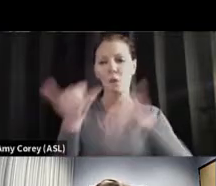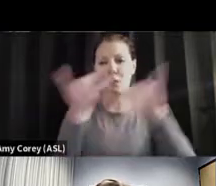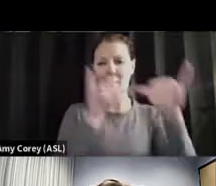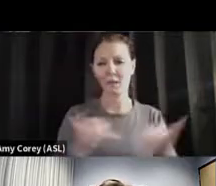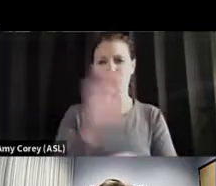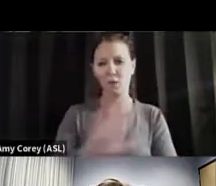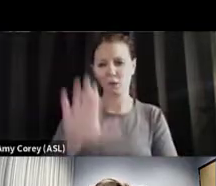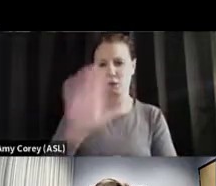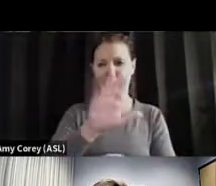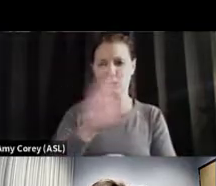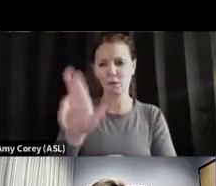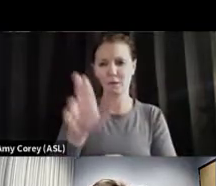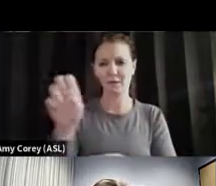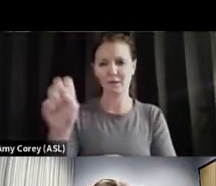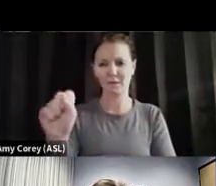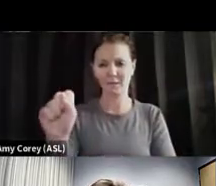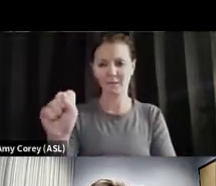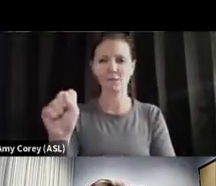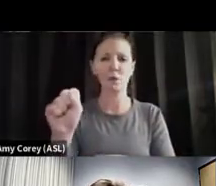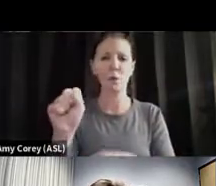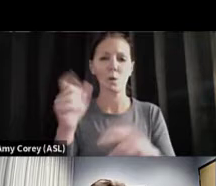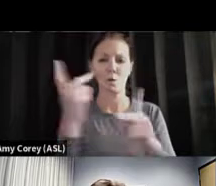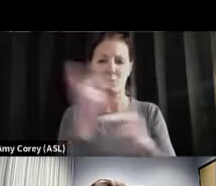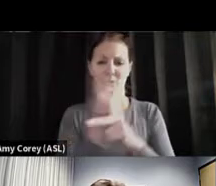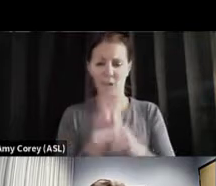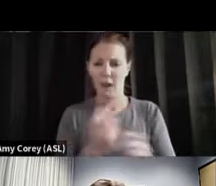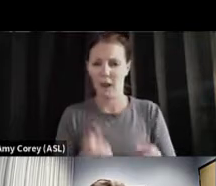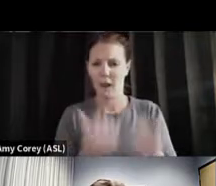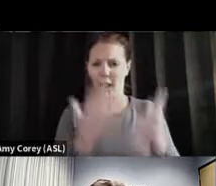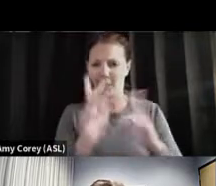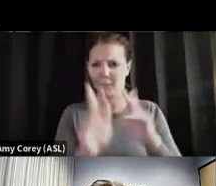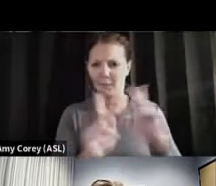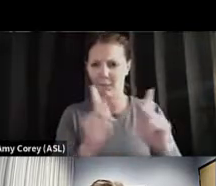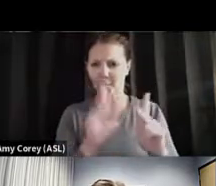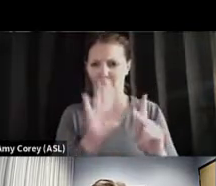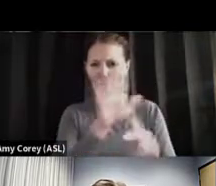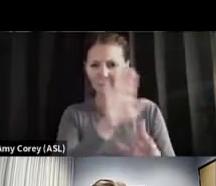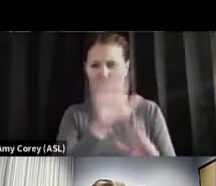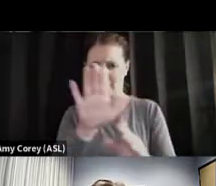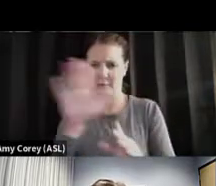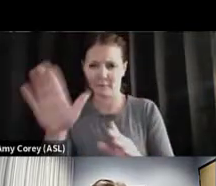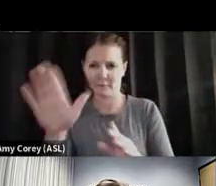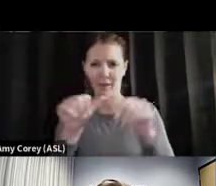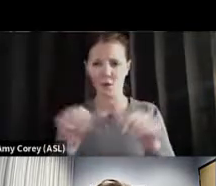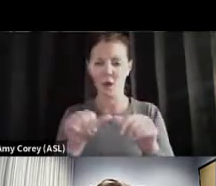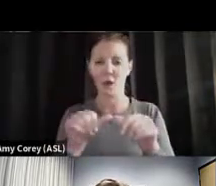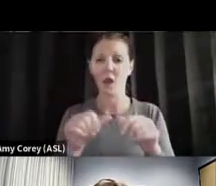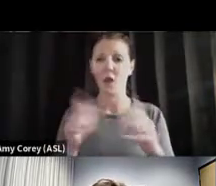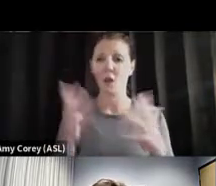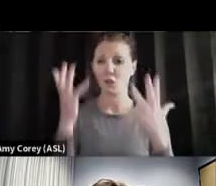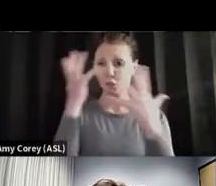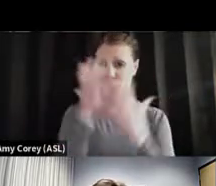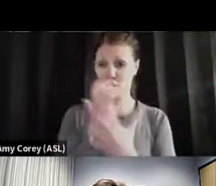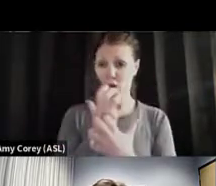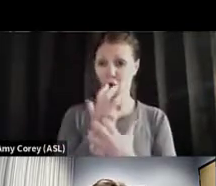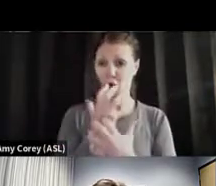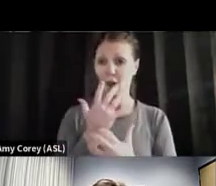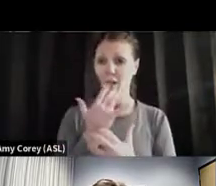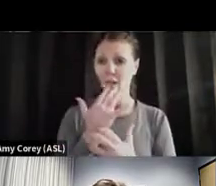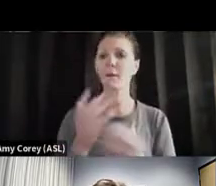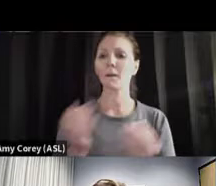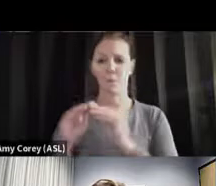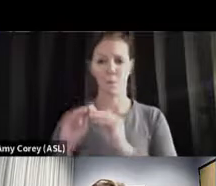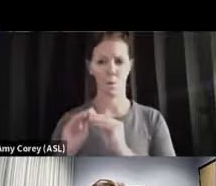America. So it takes into account the population. And dark means more cases. Light means fewer cases. So